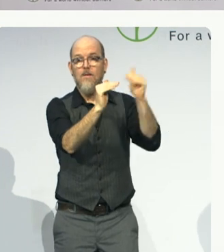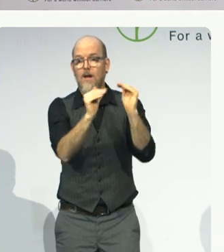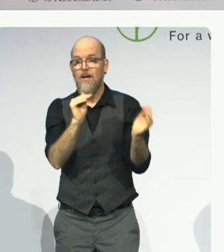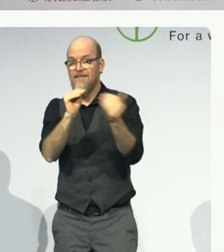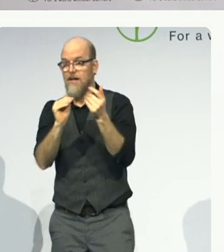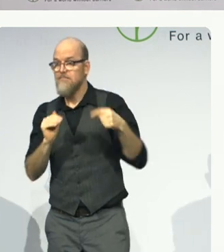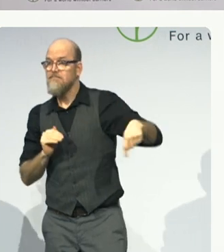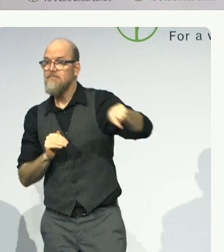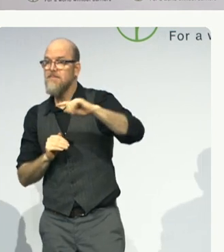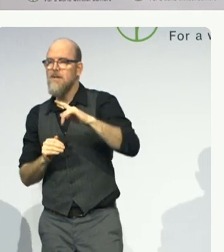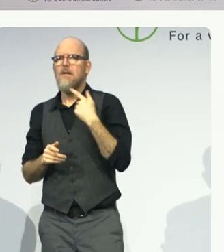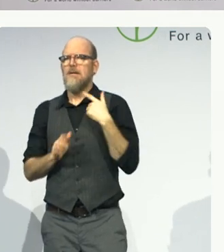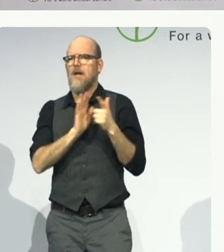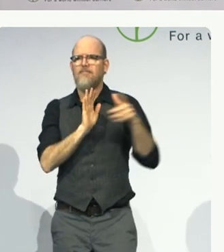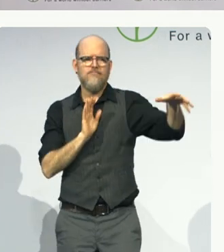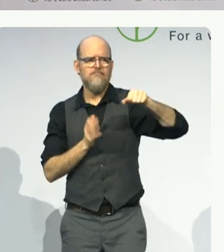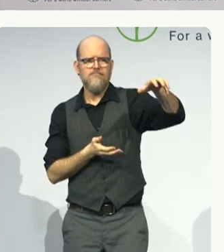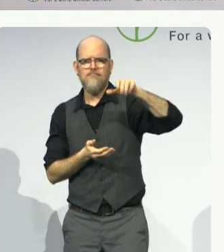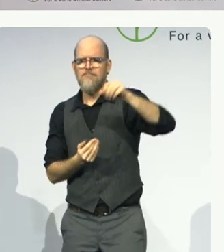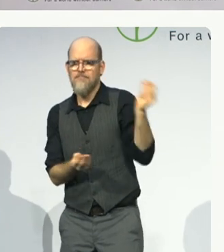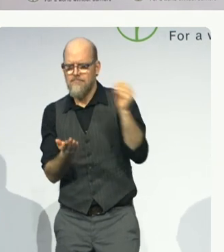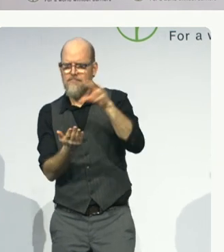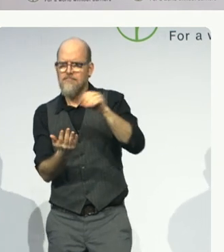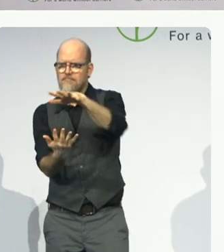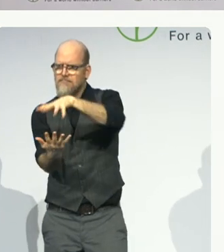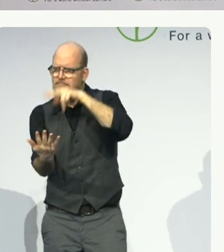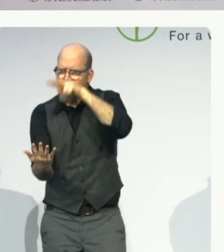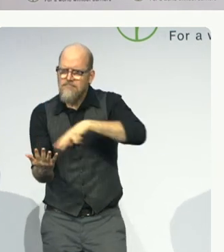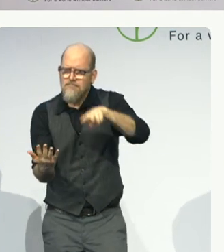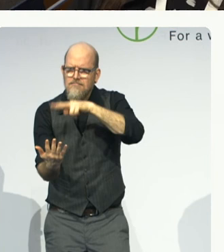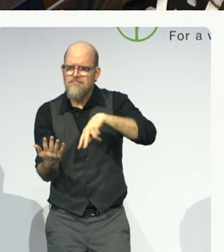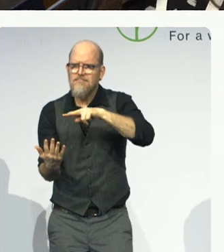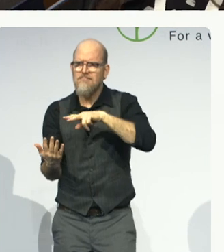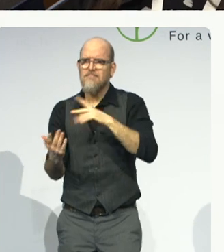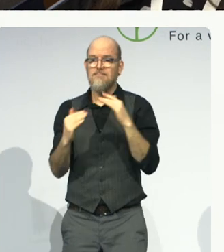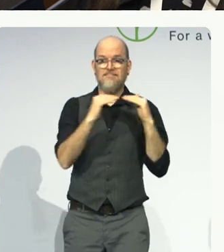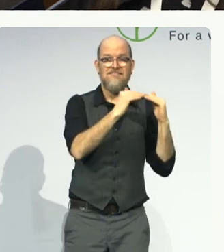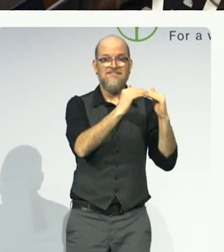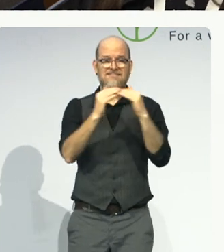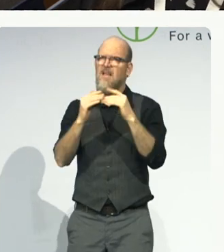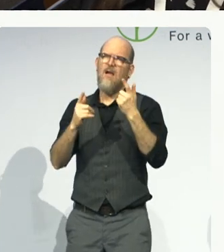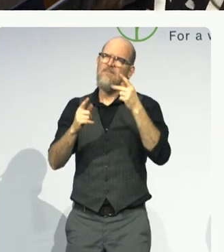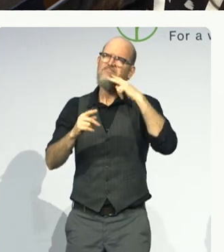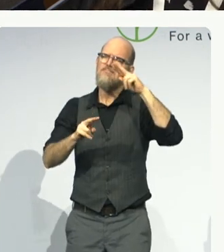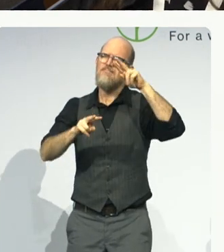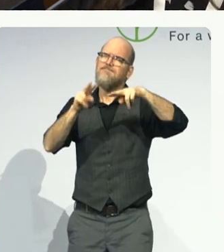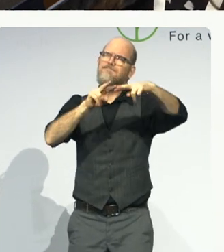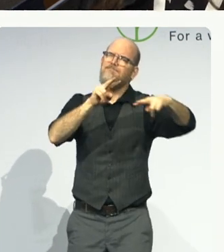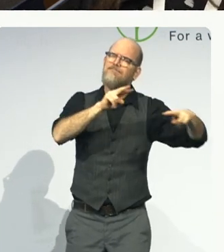rich dimensions. And the reason we do is because when it's readily visible,